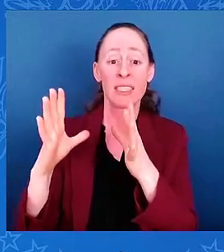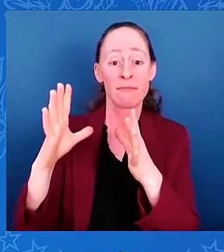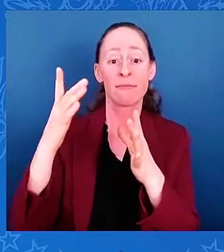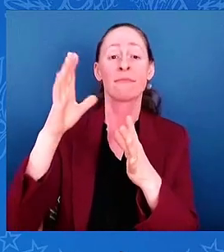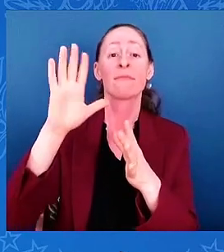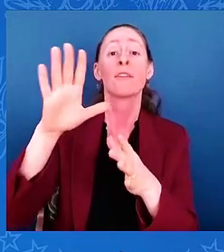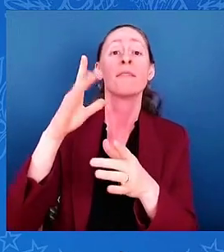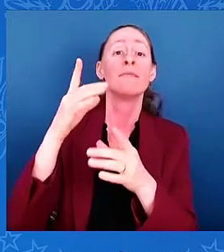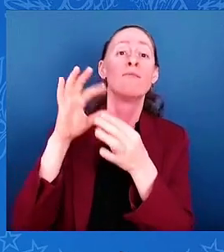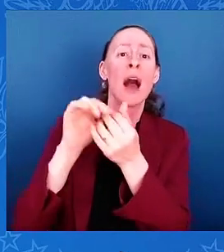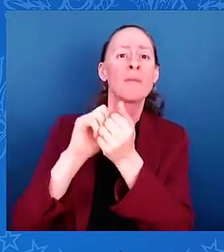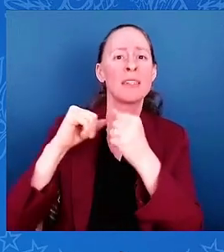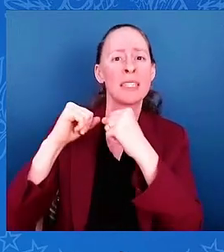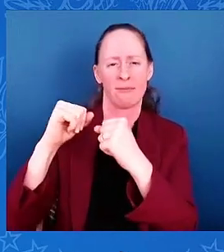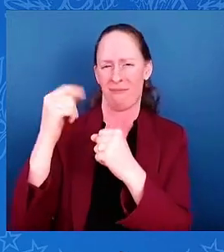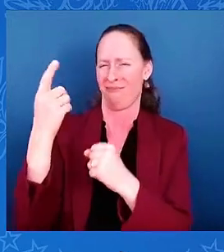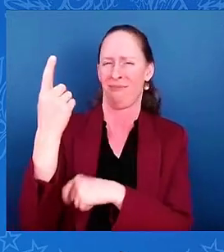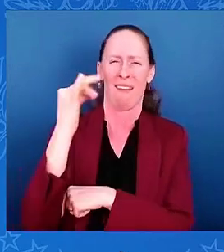Jones.